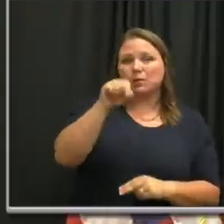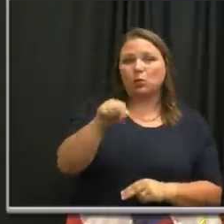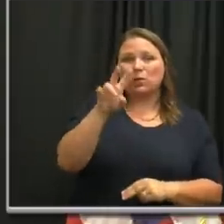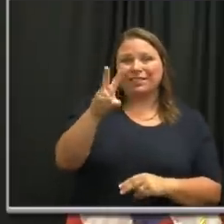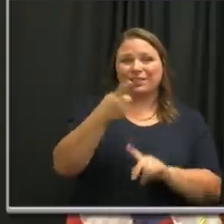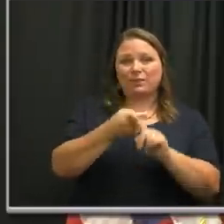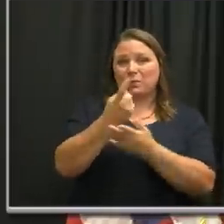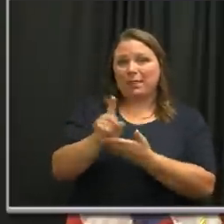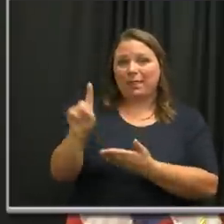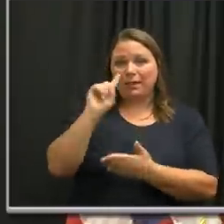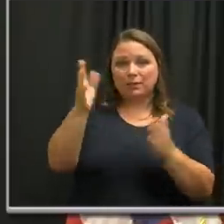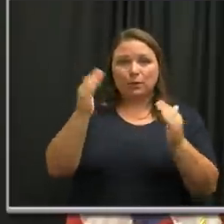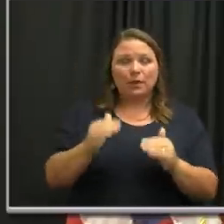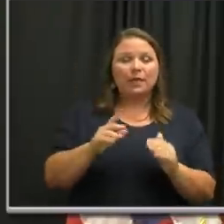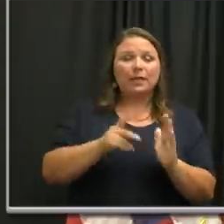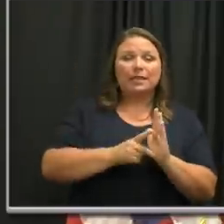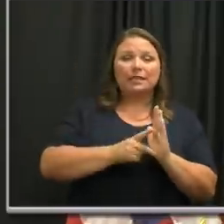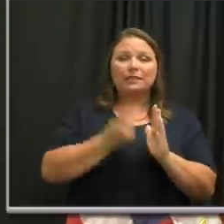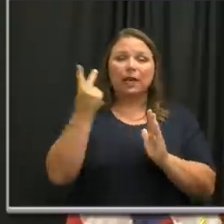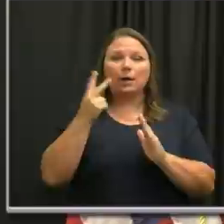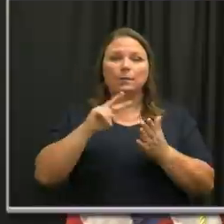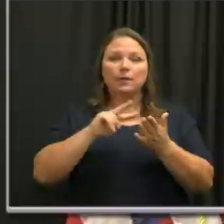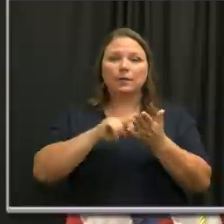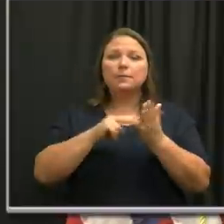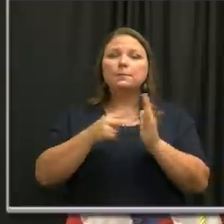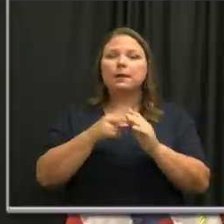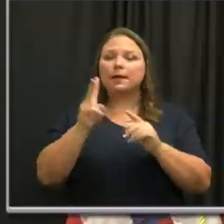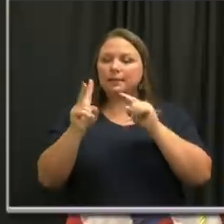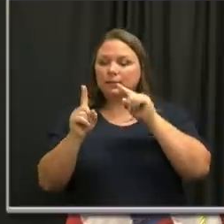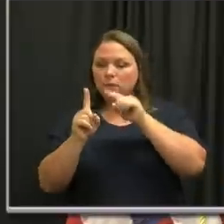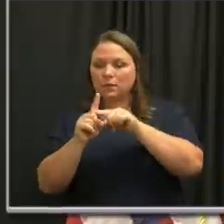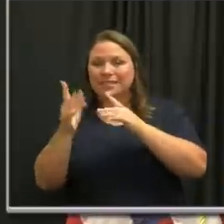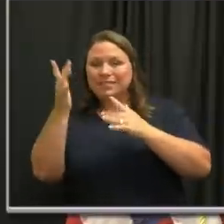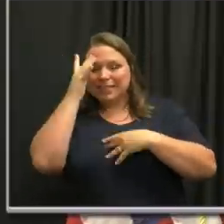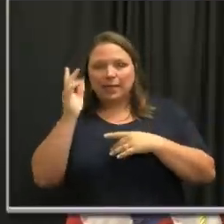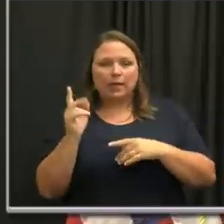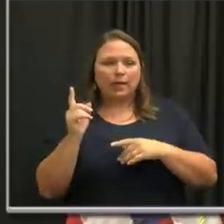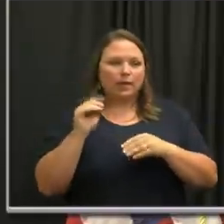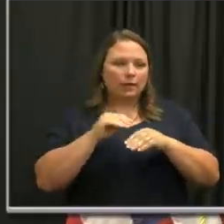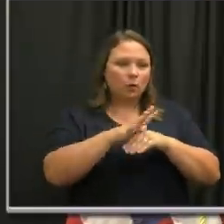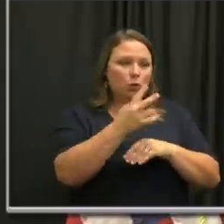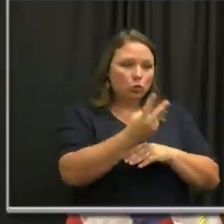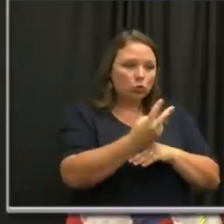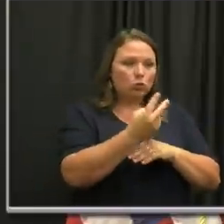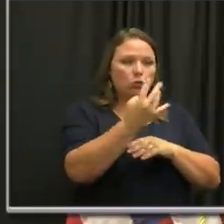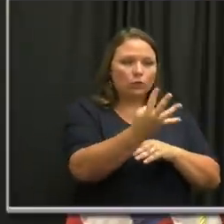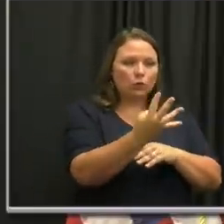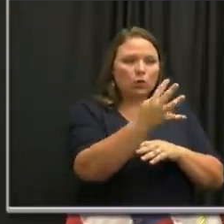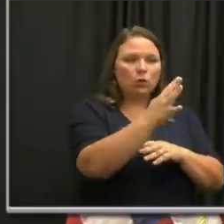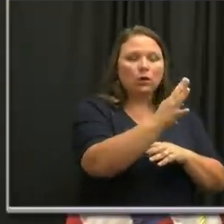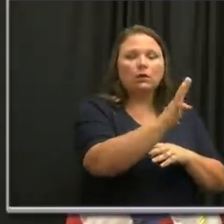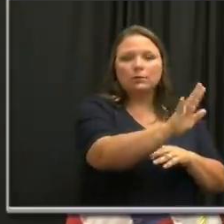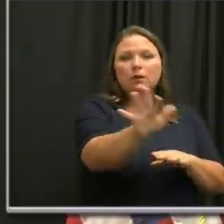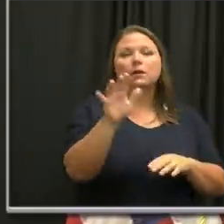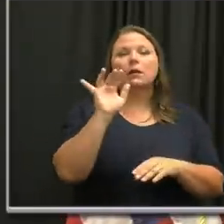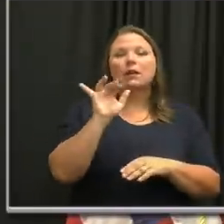last week. The doubling rate of the virus today is 28 days. It was 37 last week.